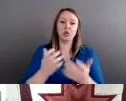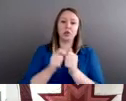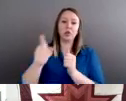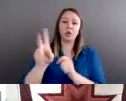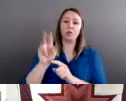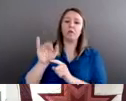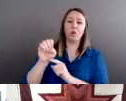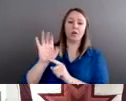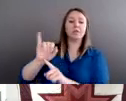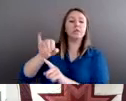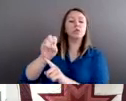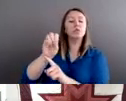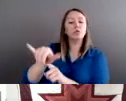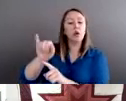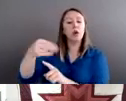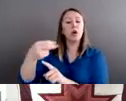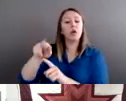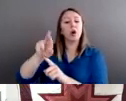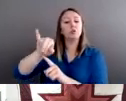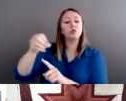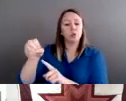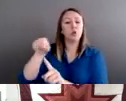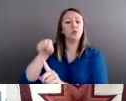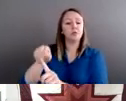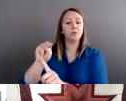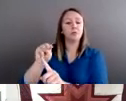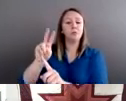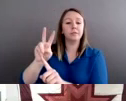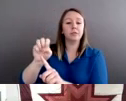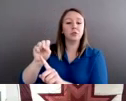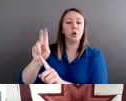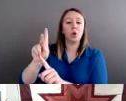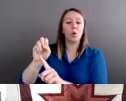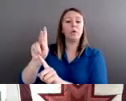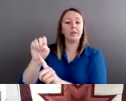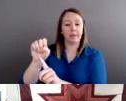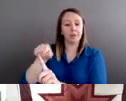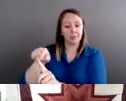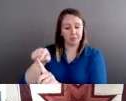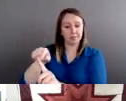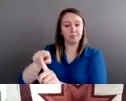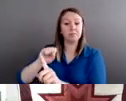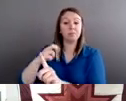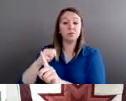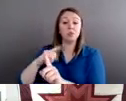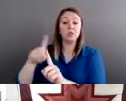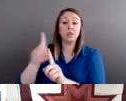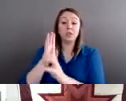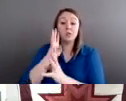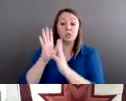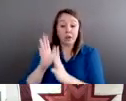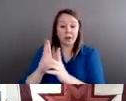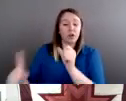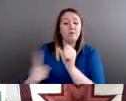who is also Muskogee. She is the current and first Native Poet Laureate in the United States.